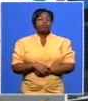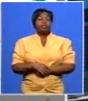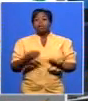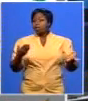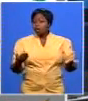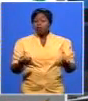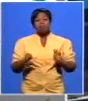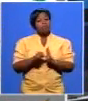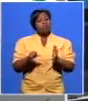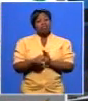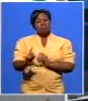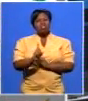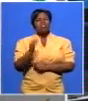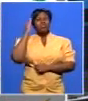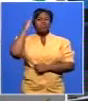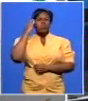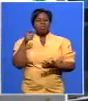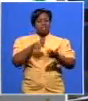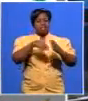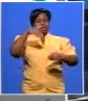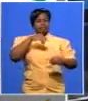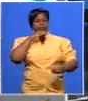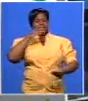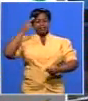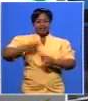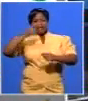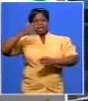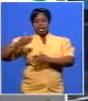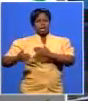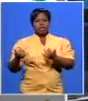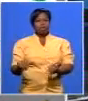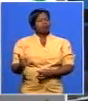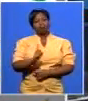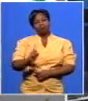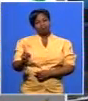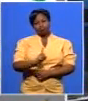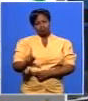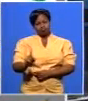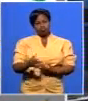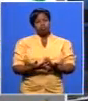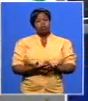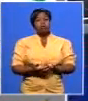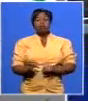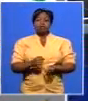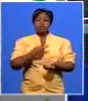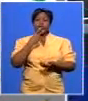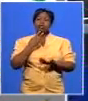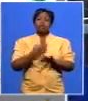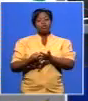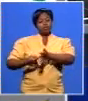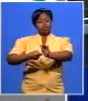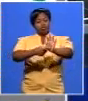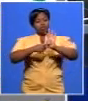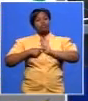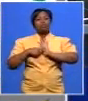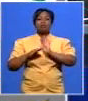they are just a point a community election in the main a mid-term checkpoint on what you should do better and